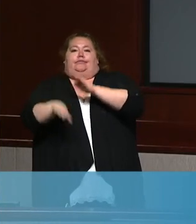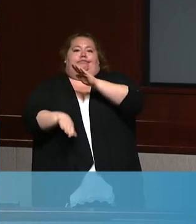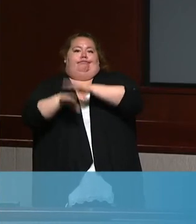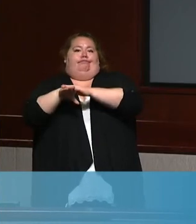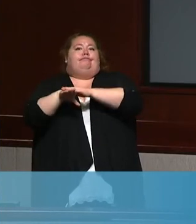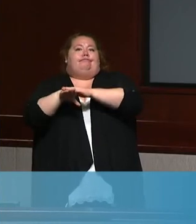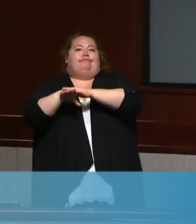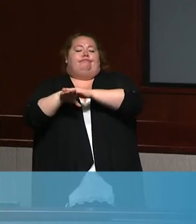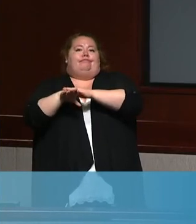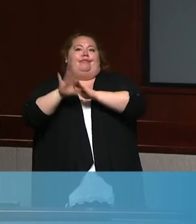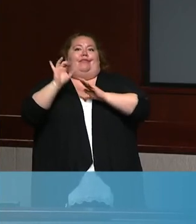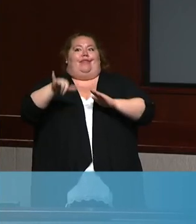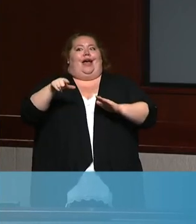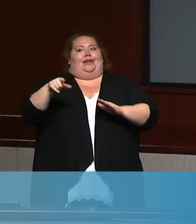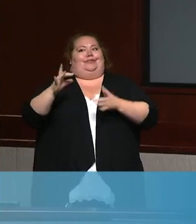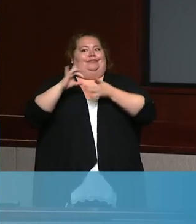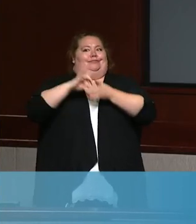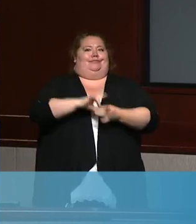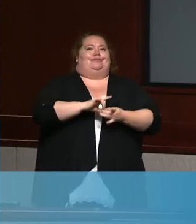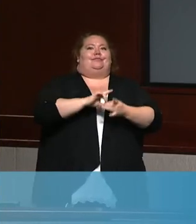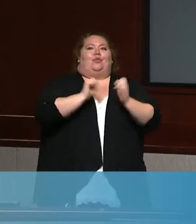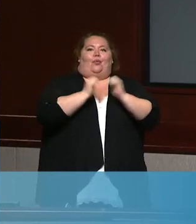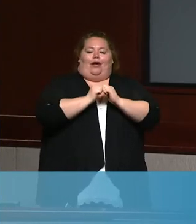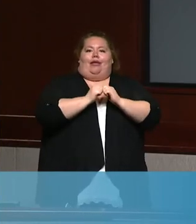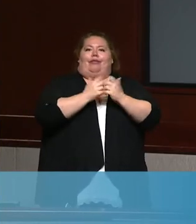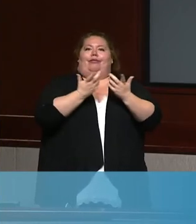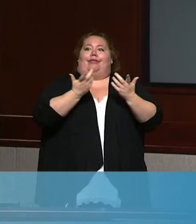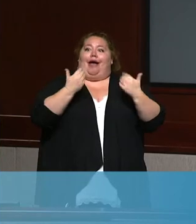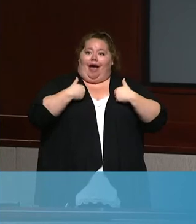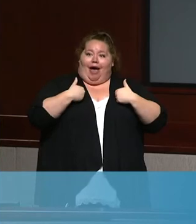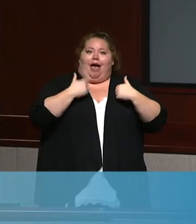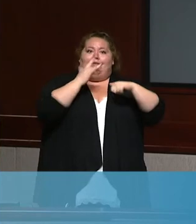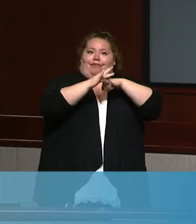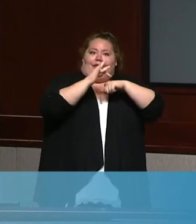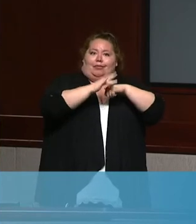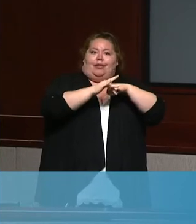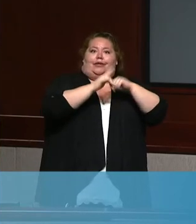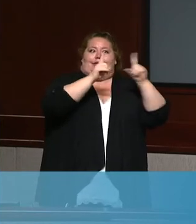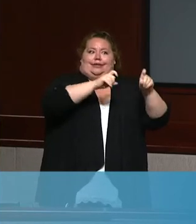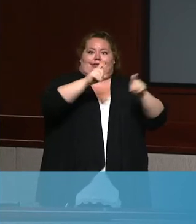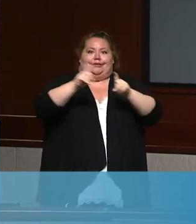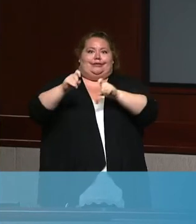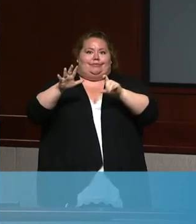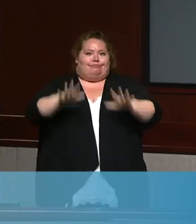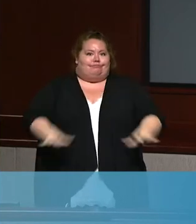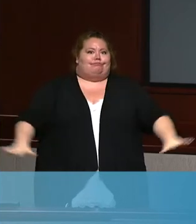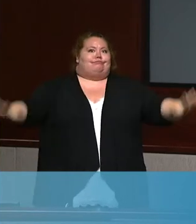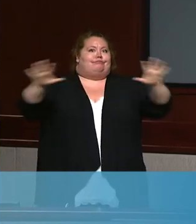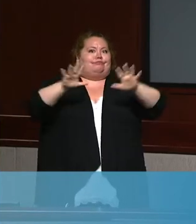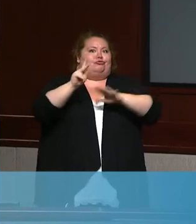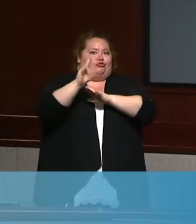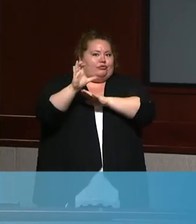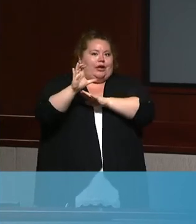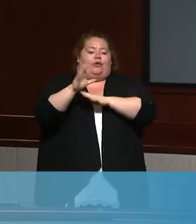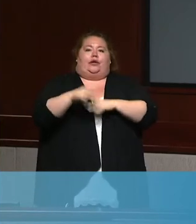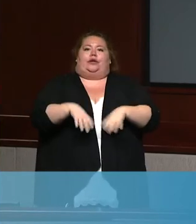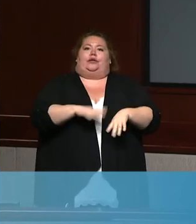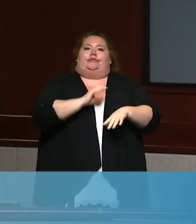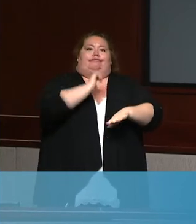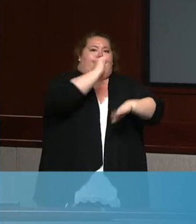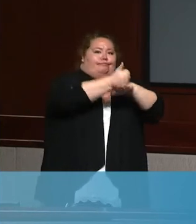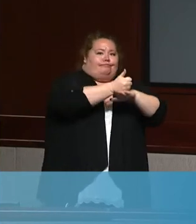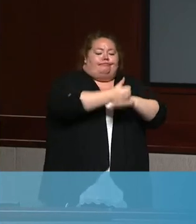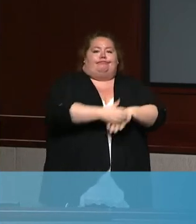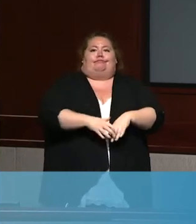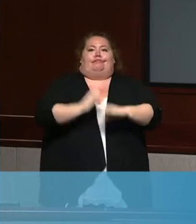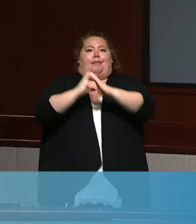the larger discussion that we have the availability of our testing sites located throughout the county, both permanent and mobile, and in some of